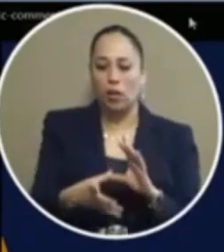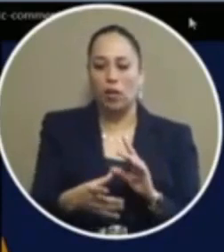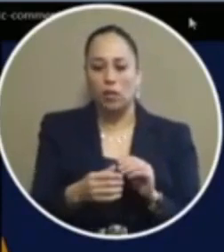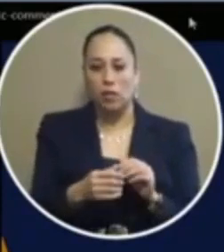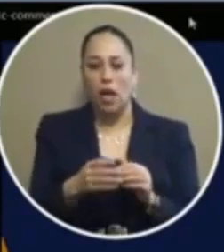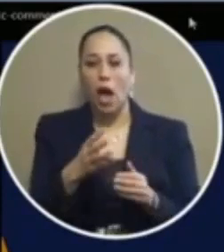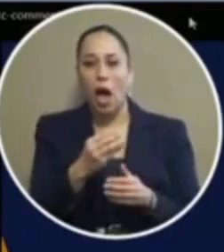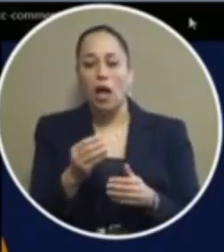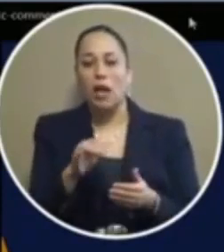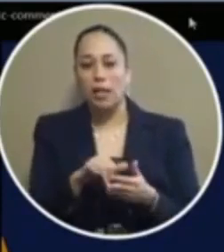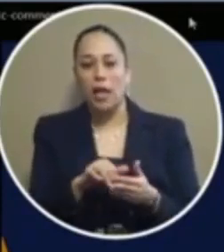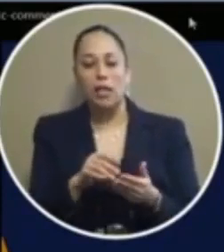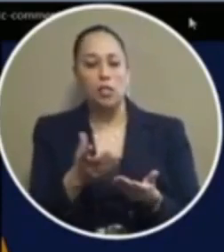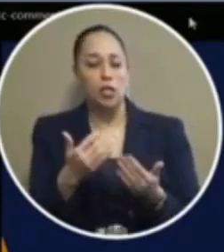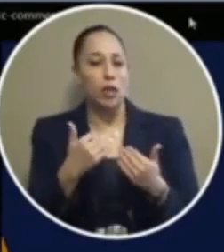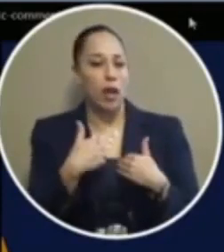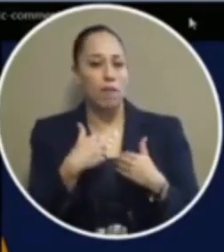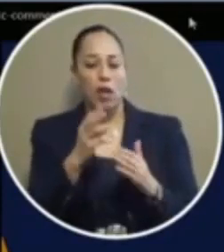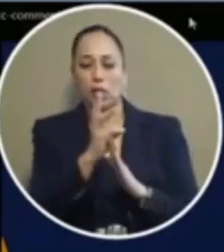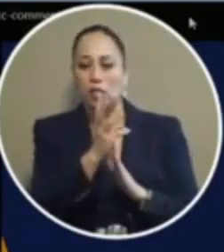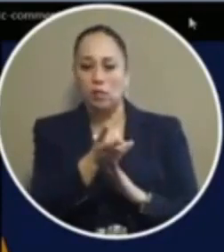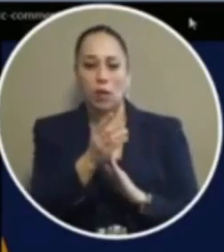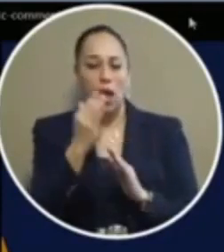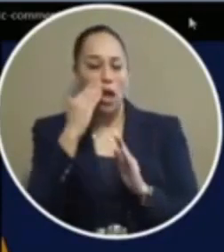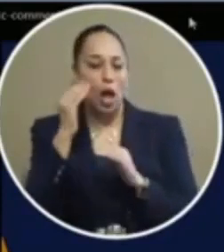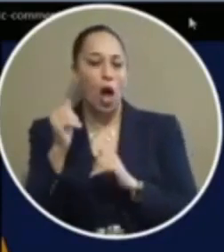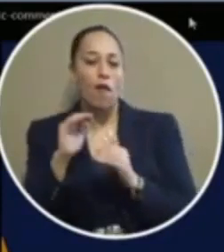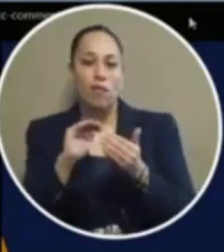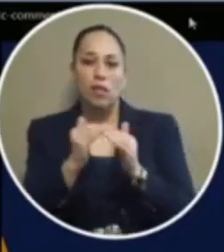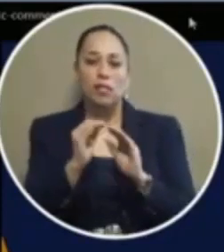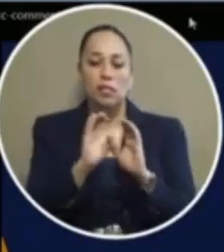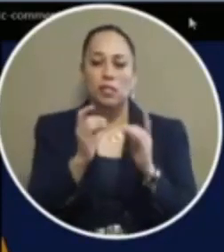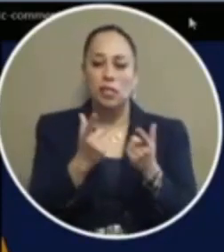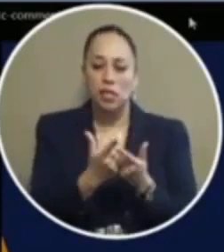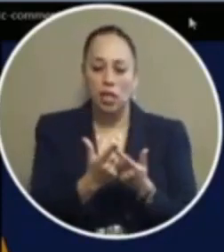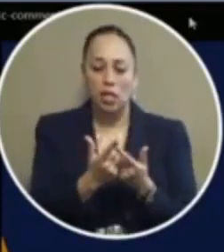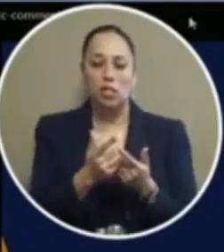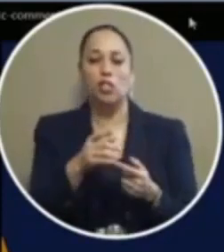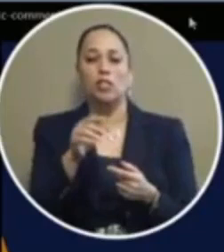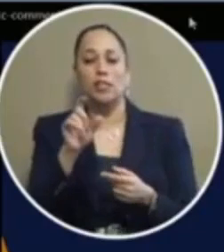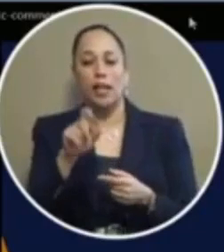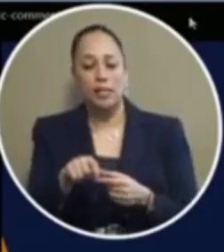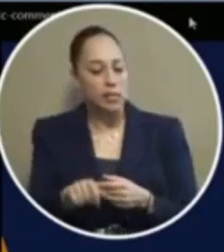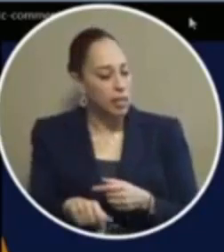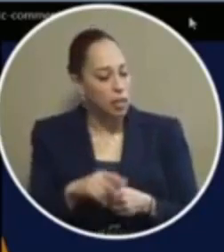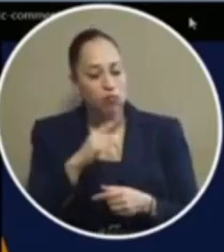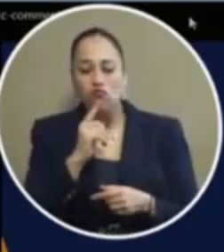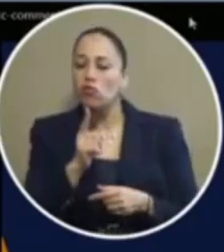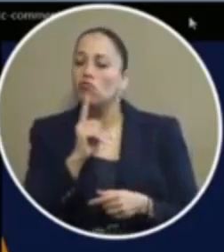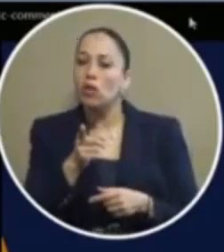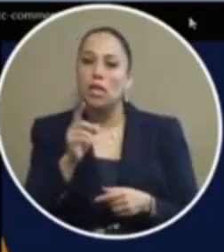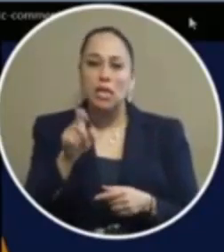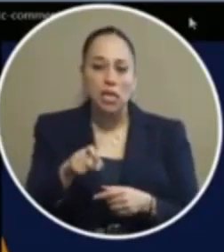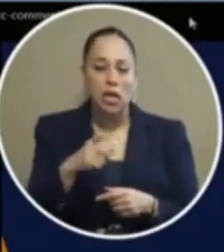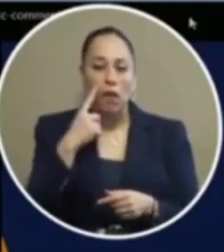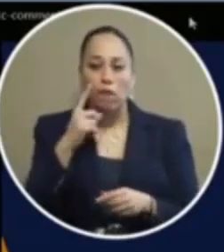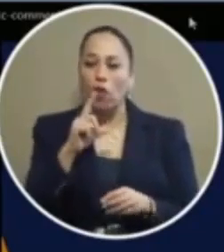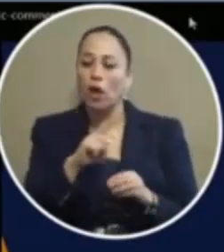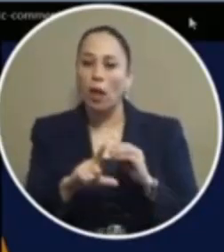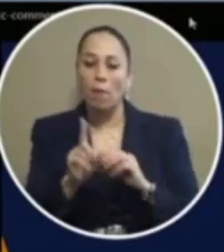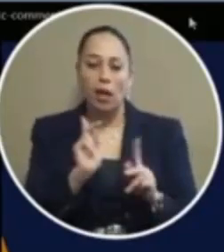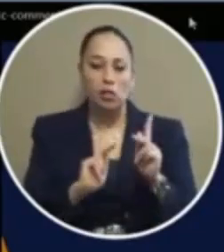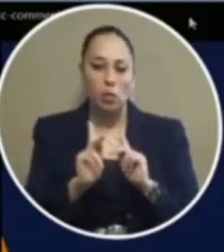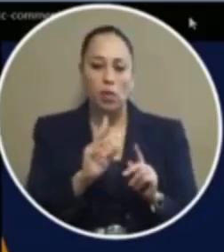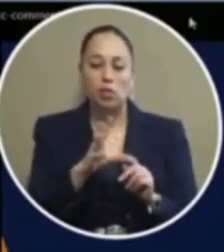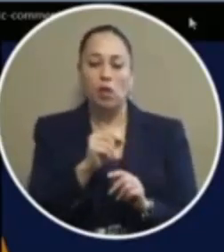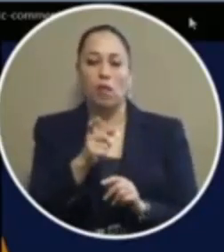and so i'm not going to take all the six minutes but i would hope that the city council members would understand that this is so needed and for el paso citizens and the